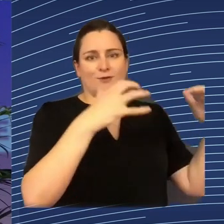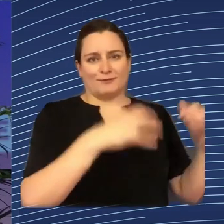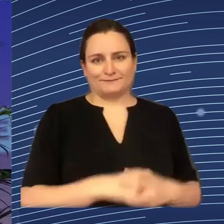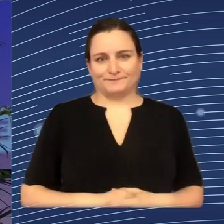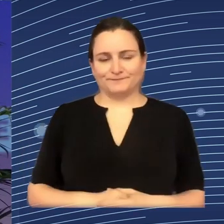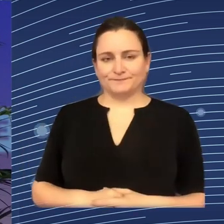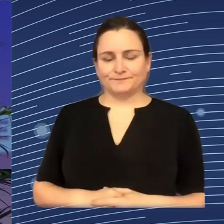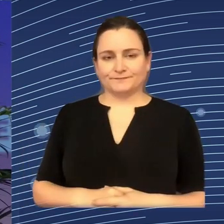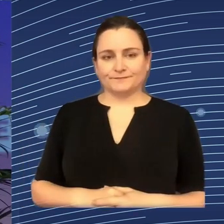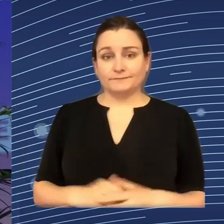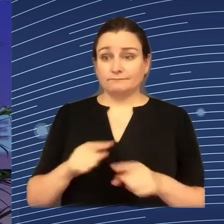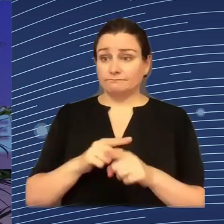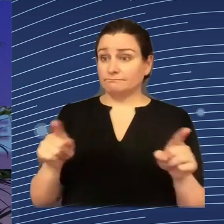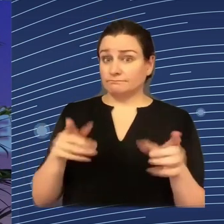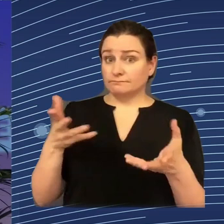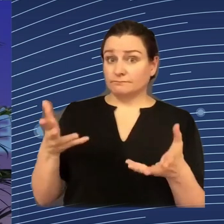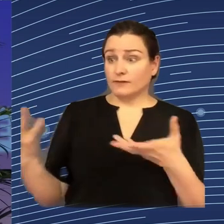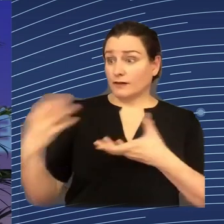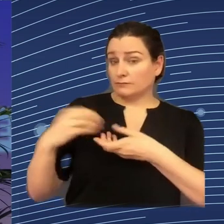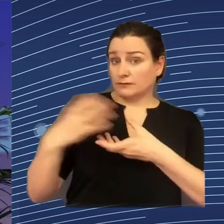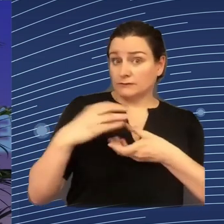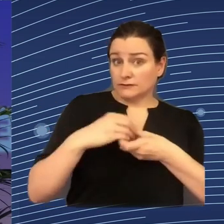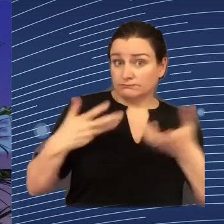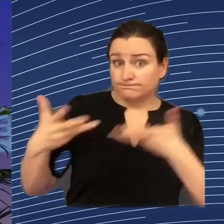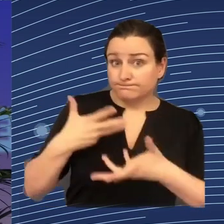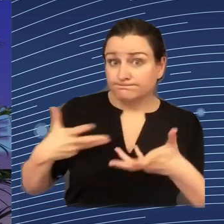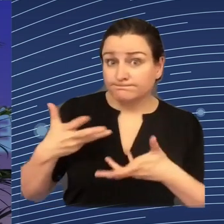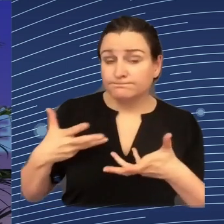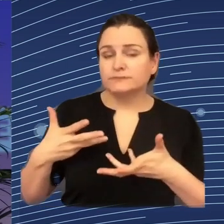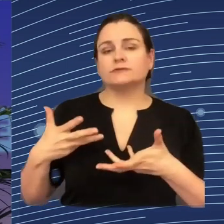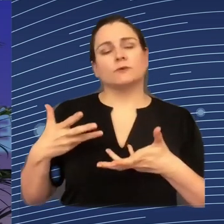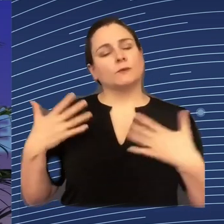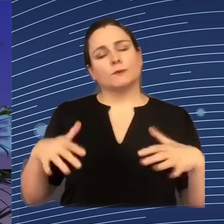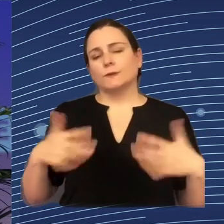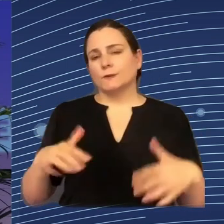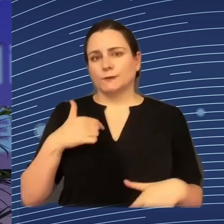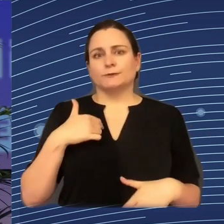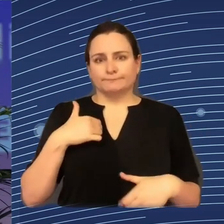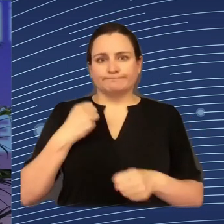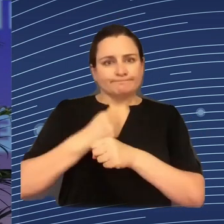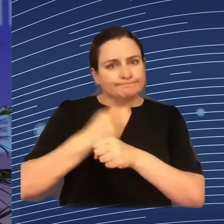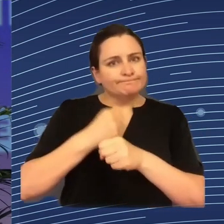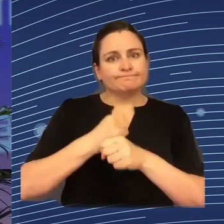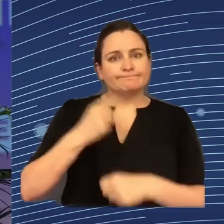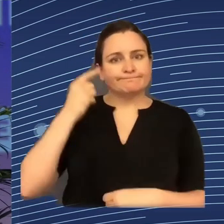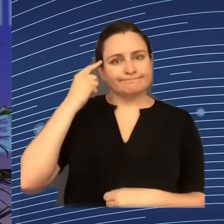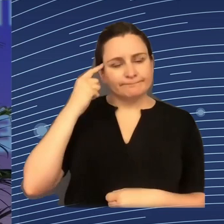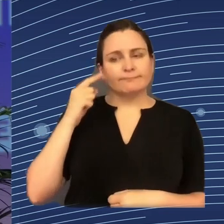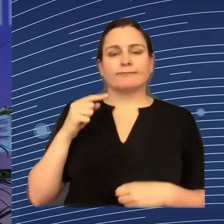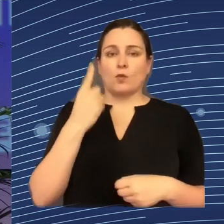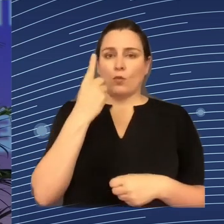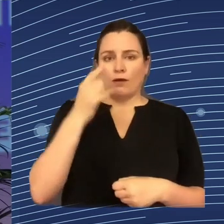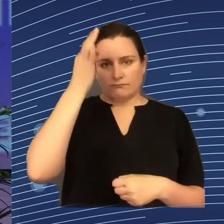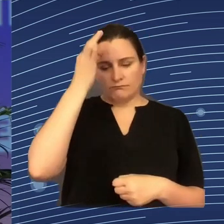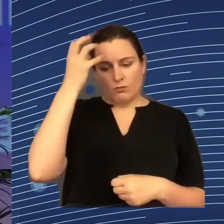I think we need to make a big difference between different practices of industrial relations in the member states. We all know